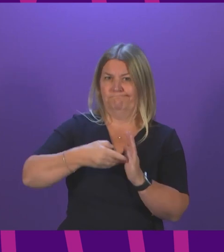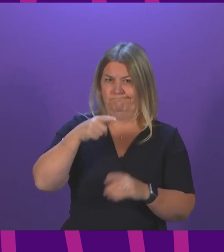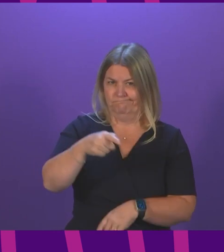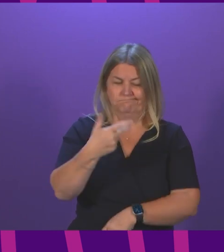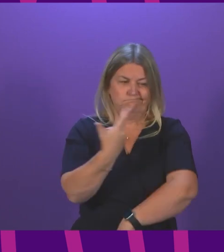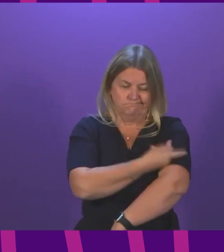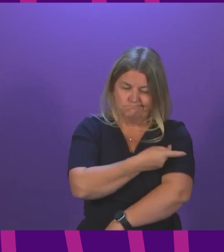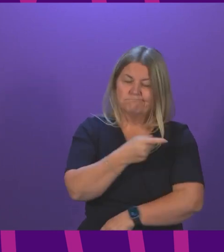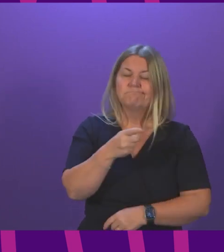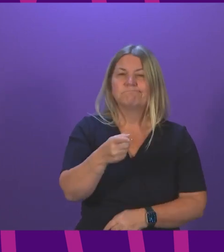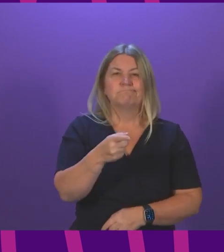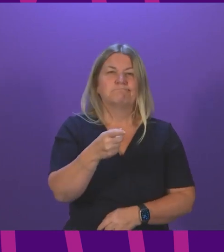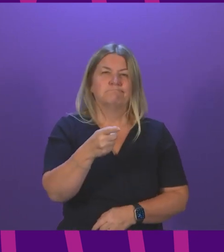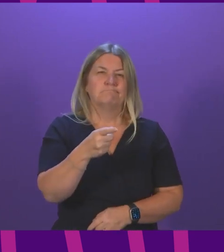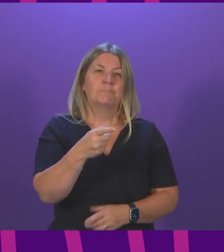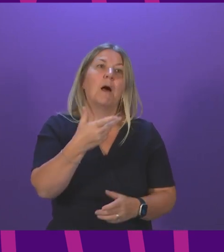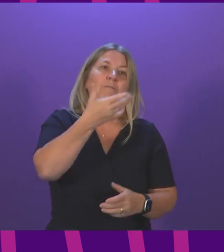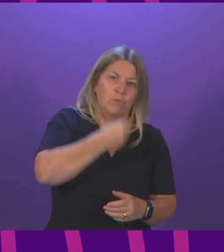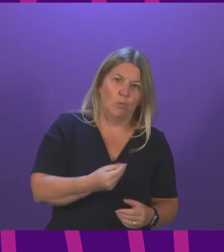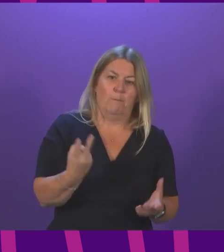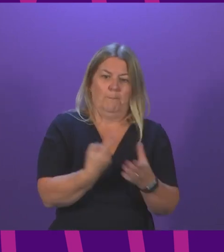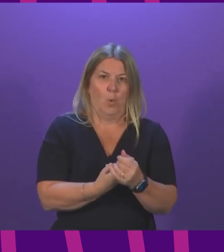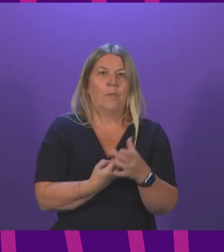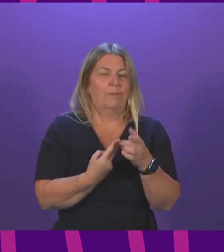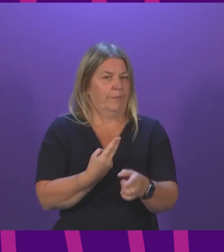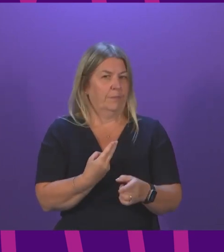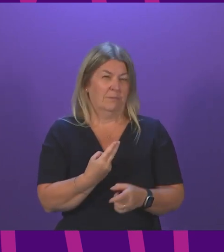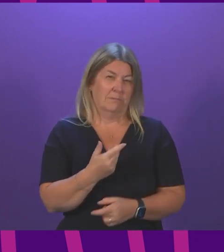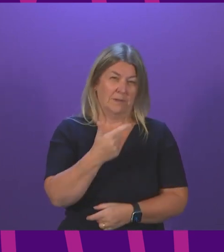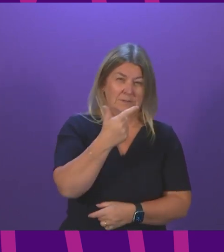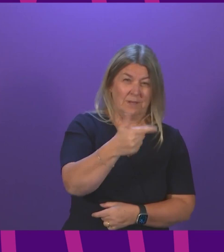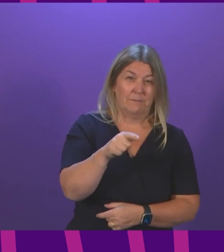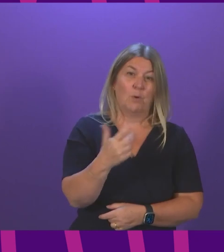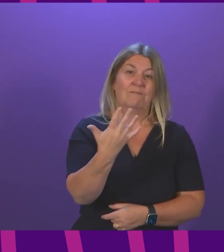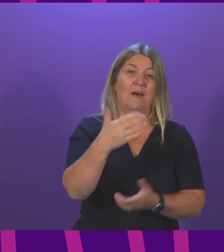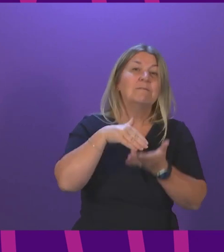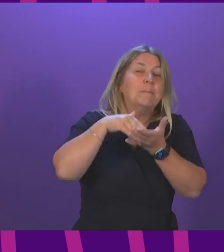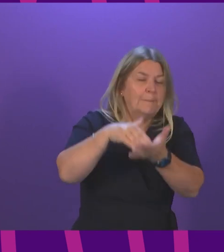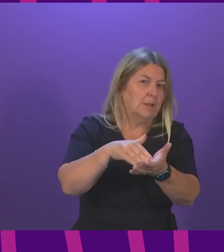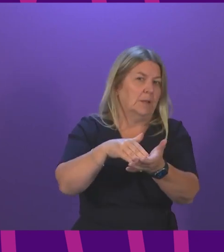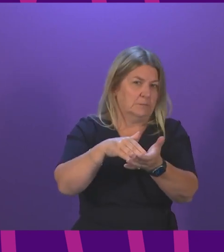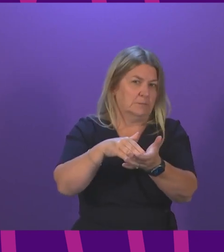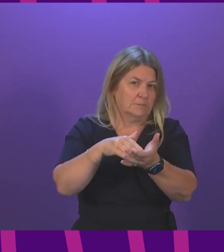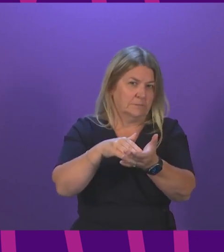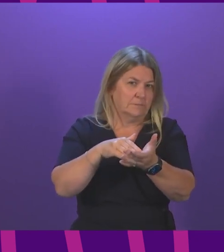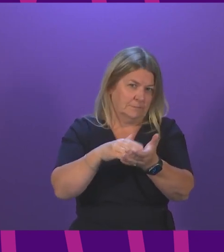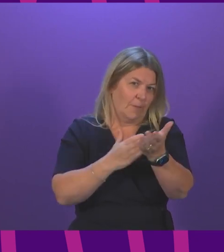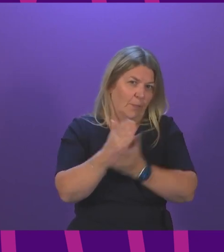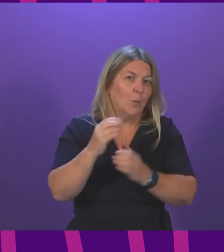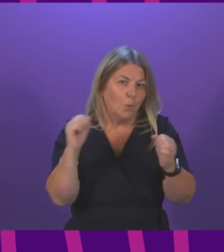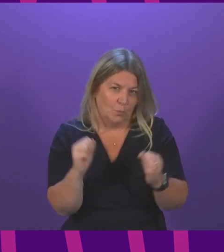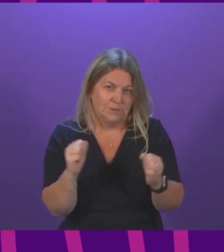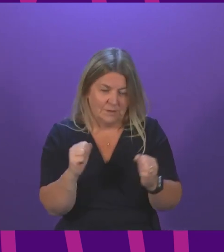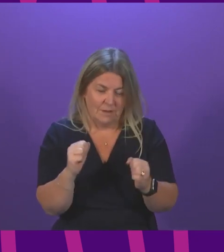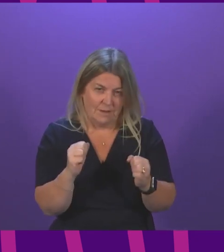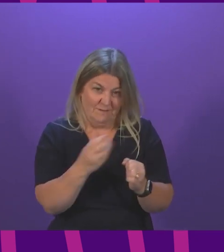evergreen campaign, as you might call it, plus the flu vaccination, we are talking about 7.5 million vaccines over the course of autumn and winter. So in